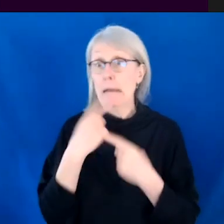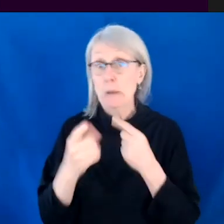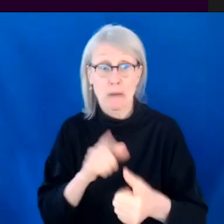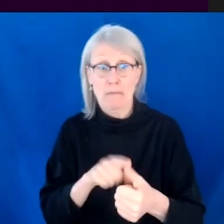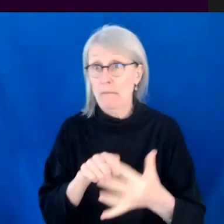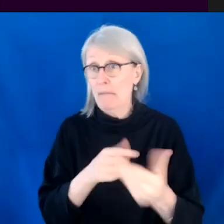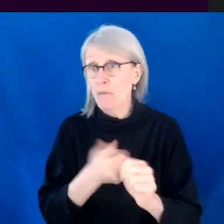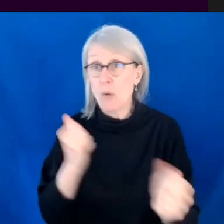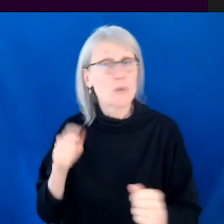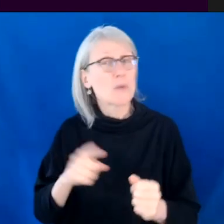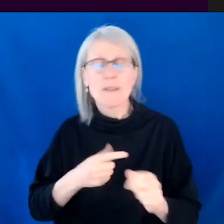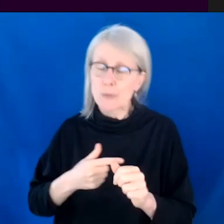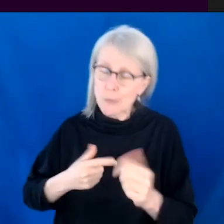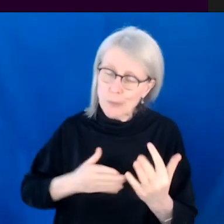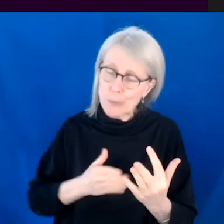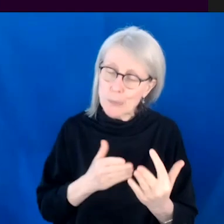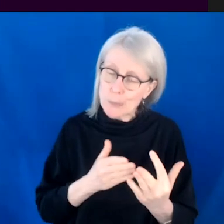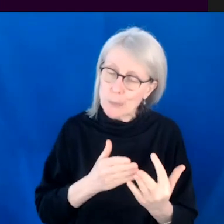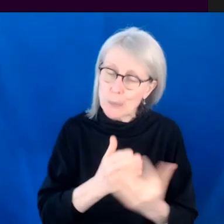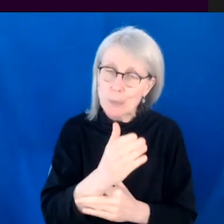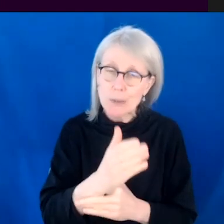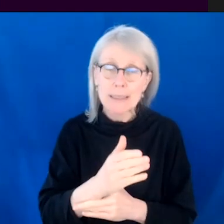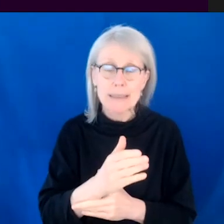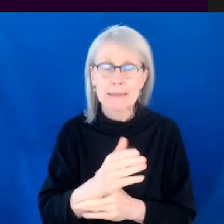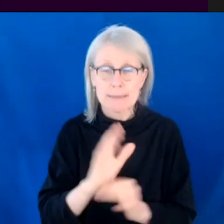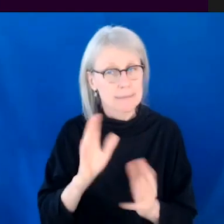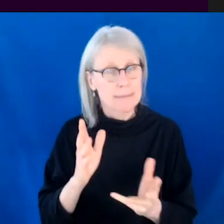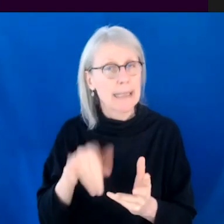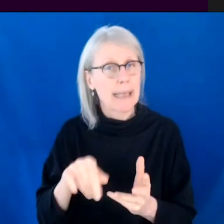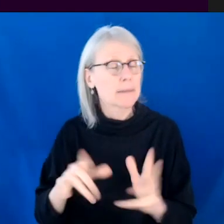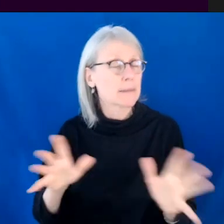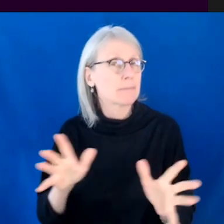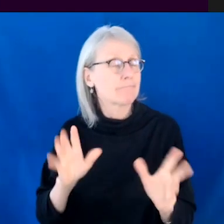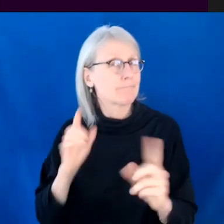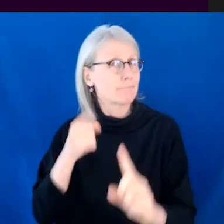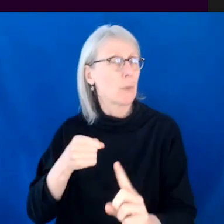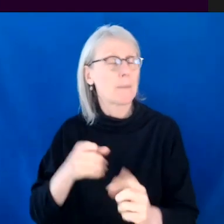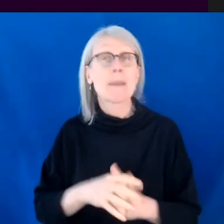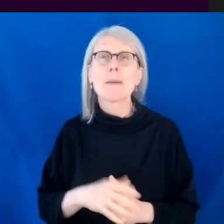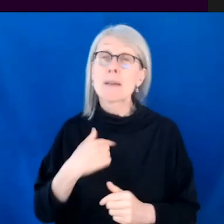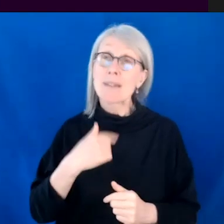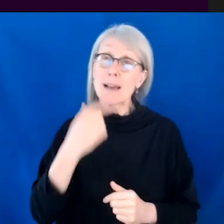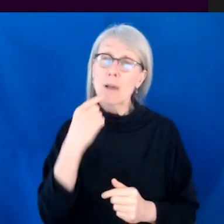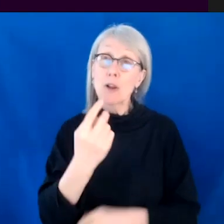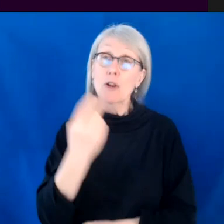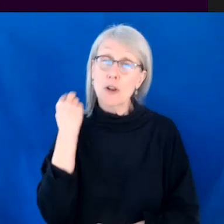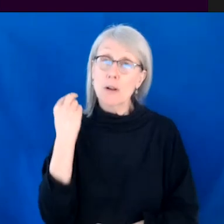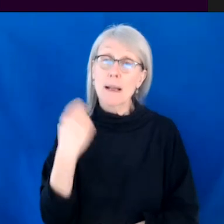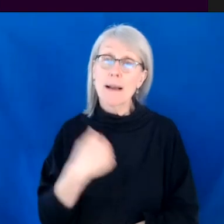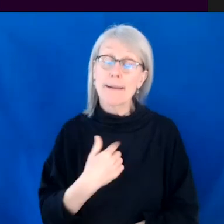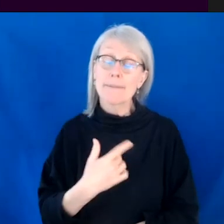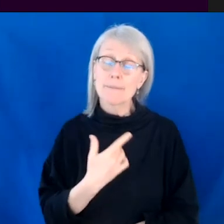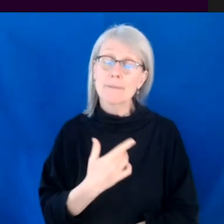you just have to go through the steps yourself. But looking back to my past self, one of the things that I, I feel like